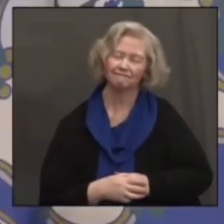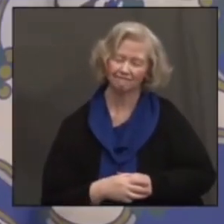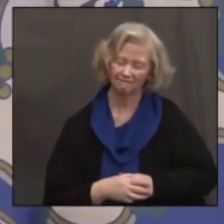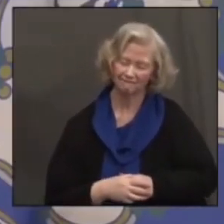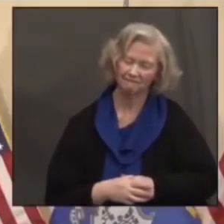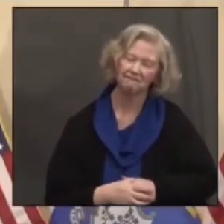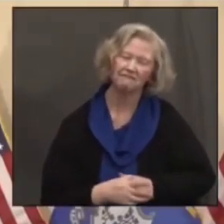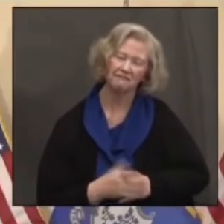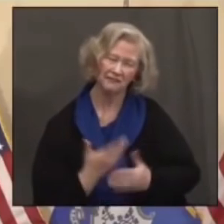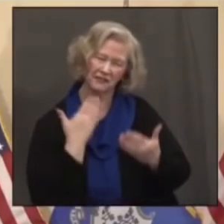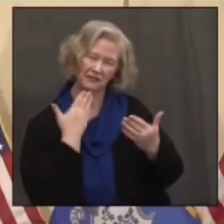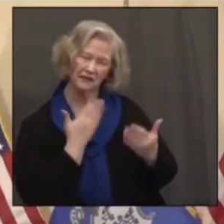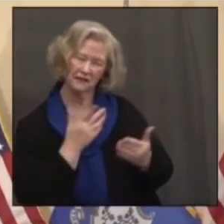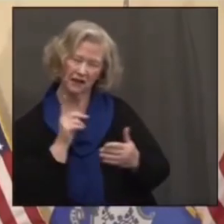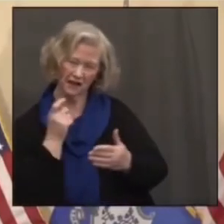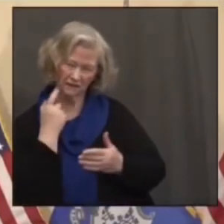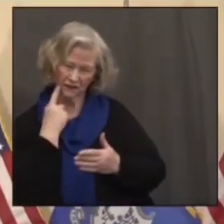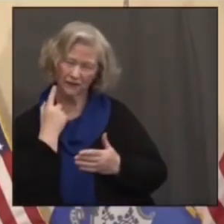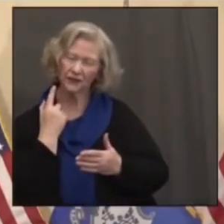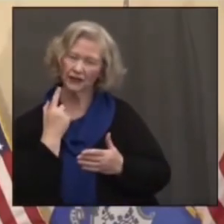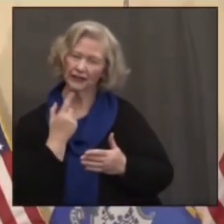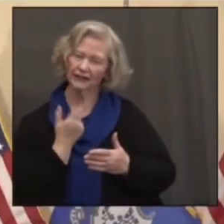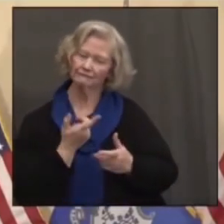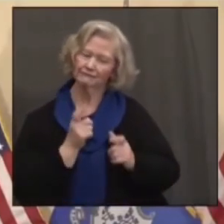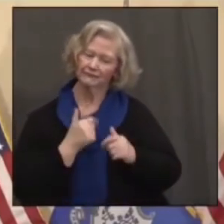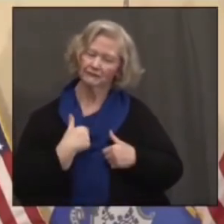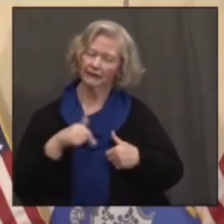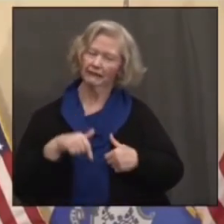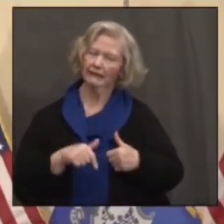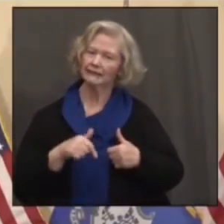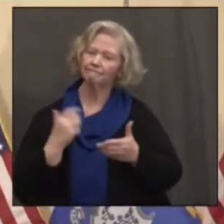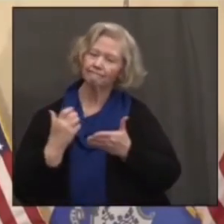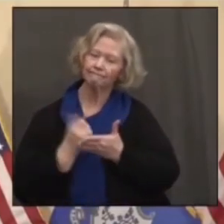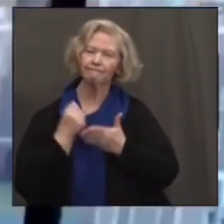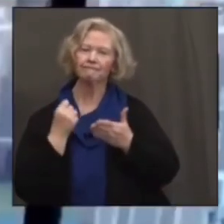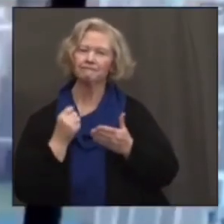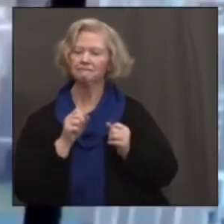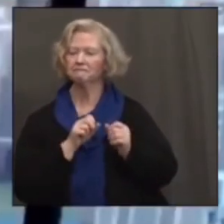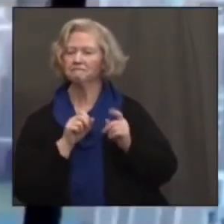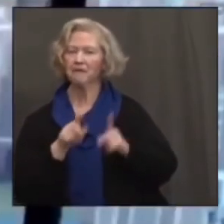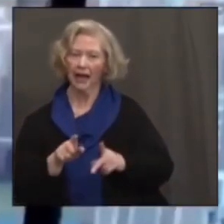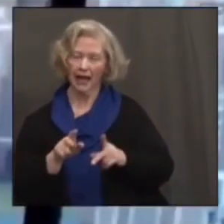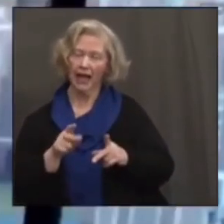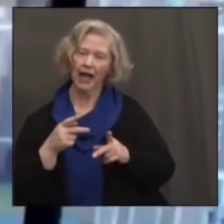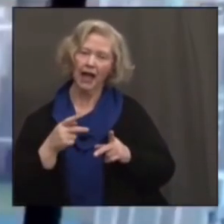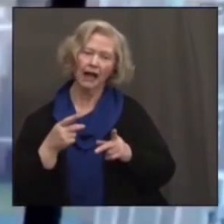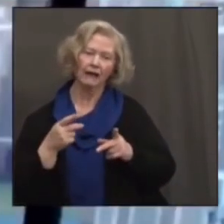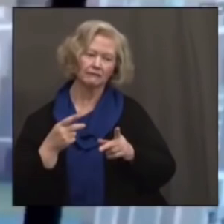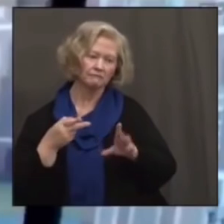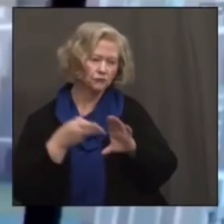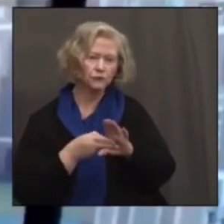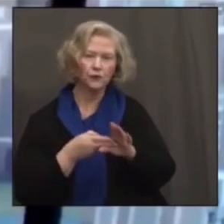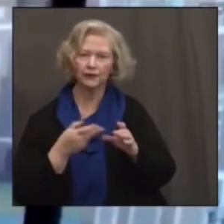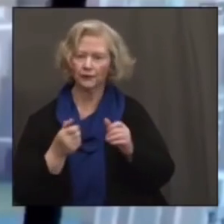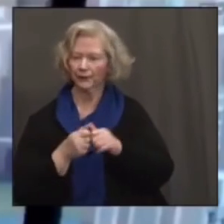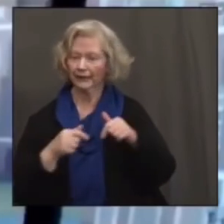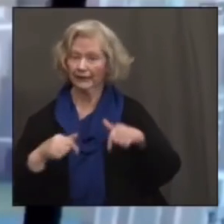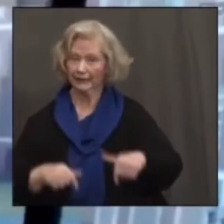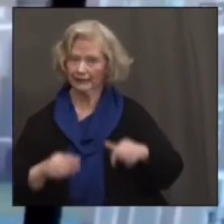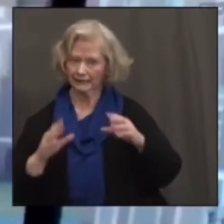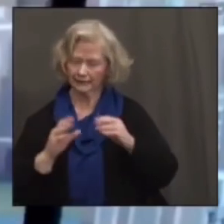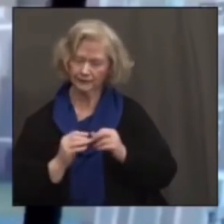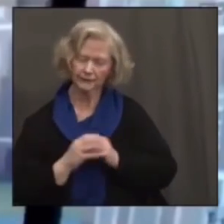Thank you very much, Governor, for the opportunity to come back and to join you in this press conference.